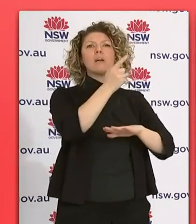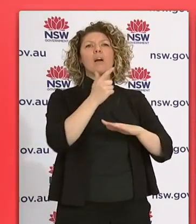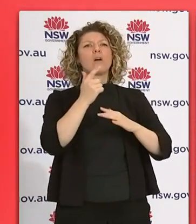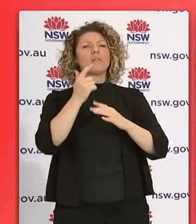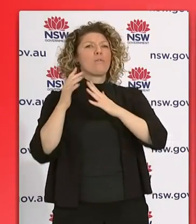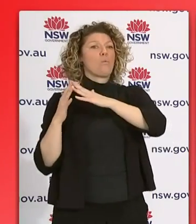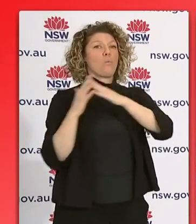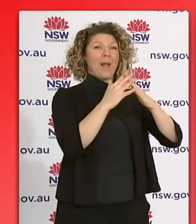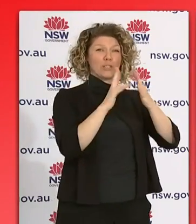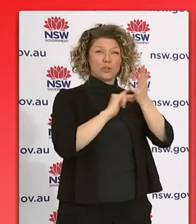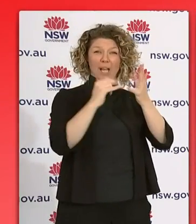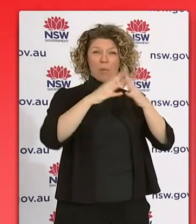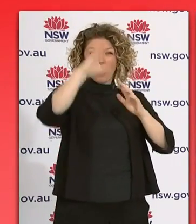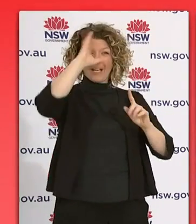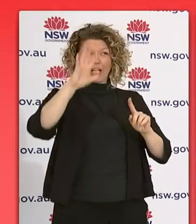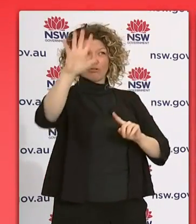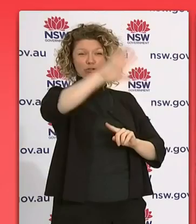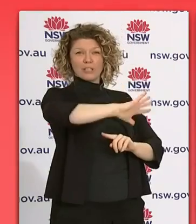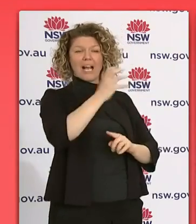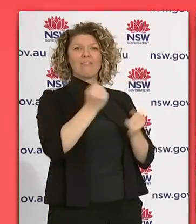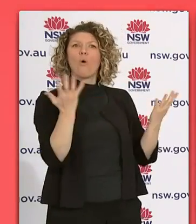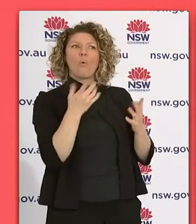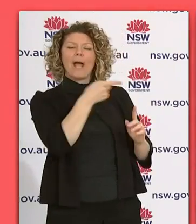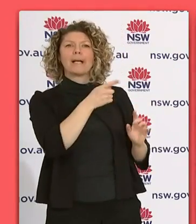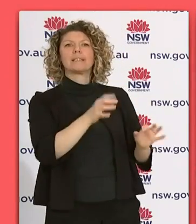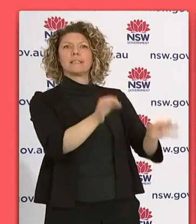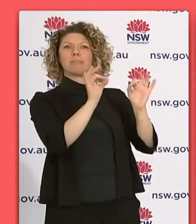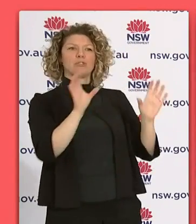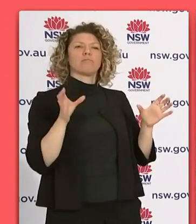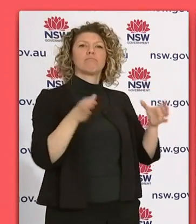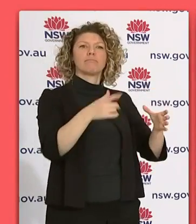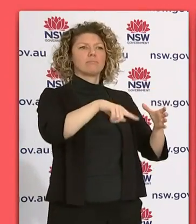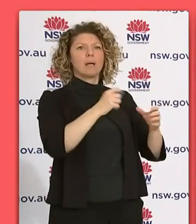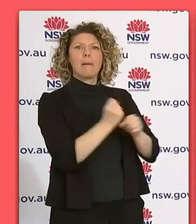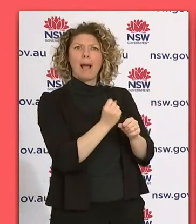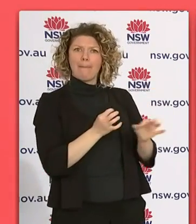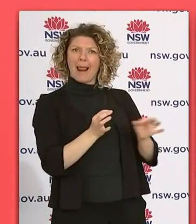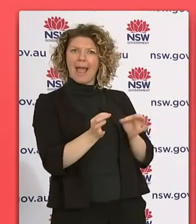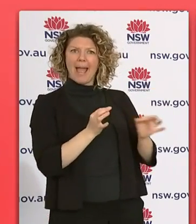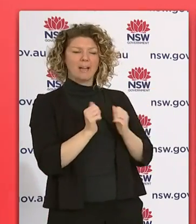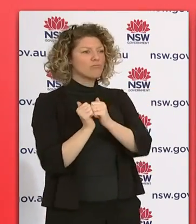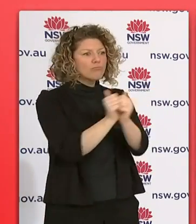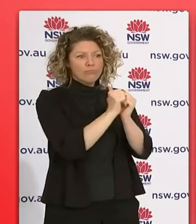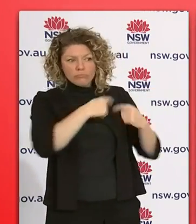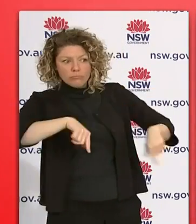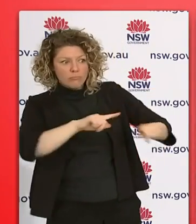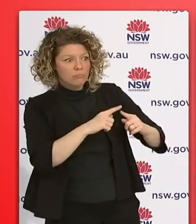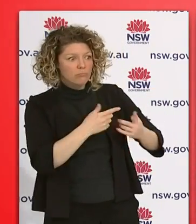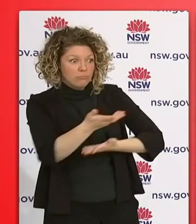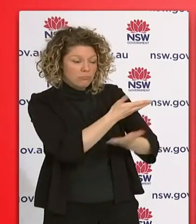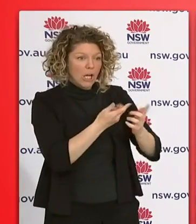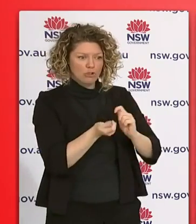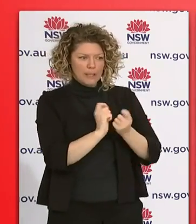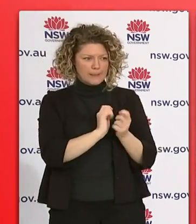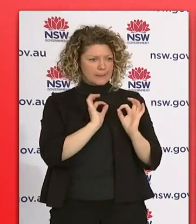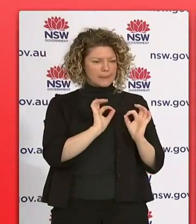the far west of the state, those arrangements include specific action plans that have been developed with input from local communities and tailored